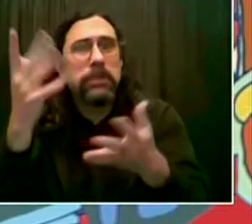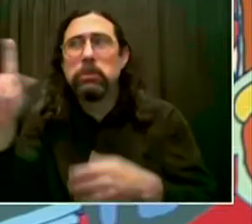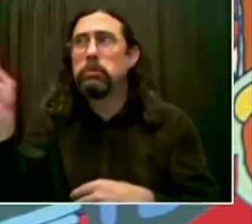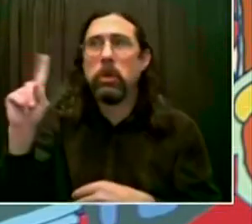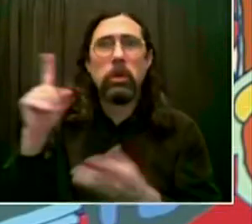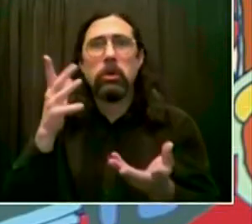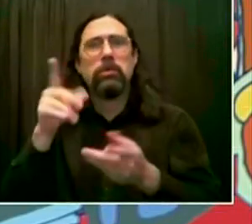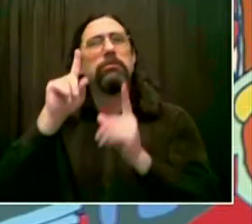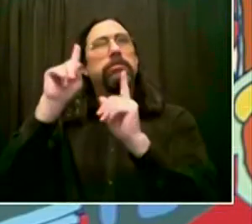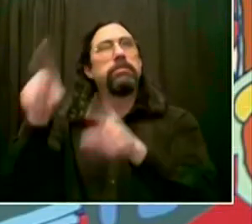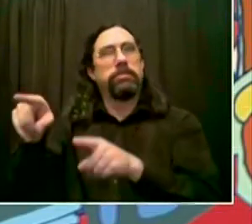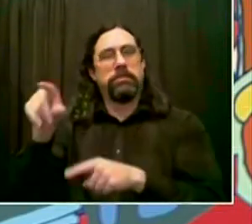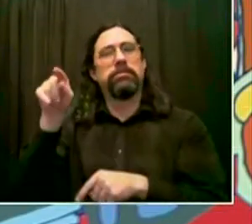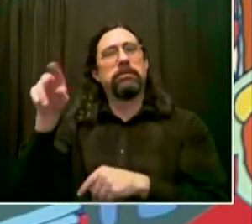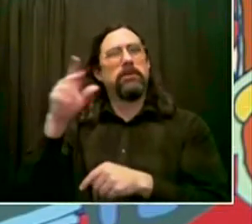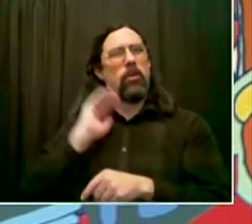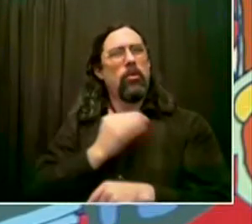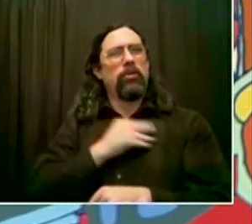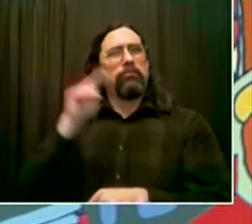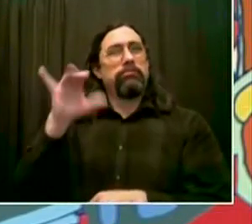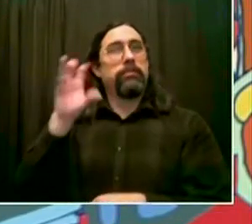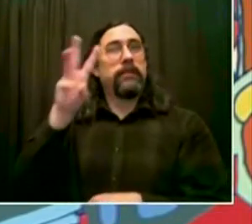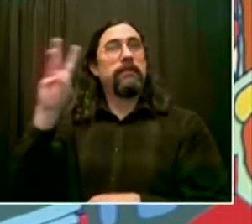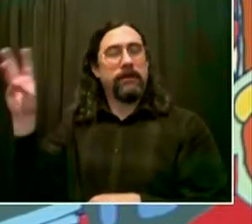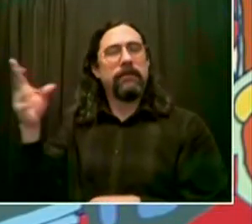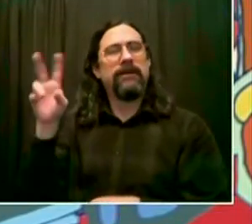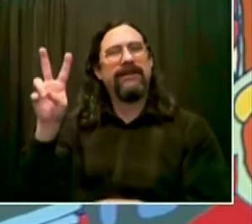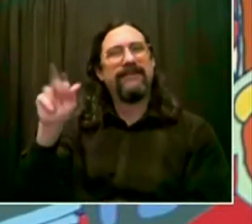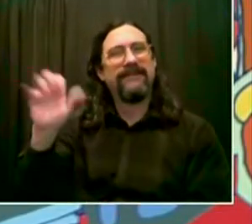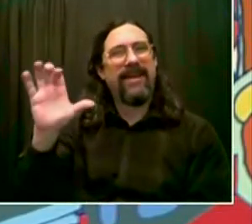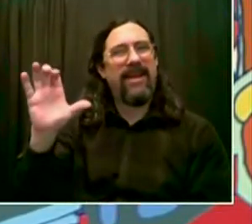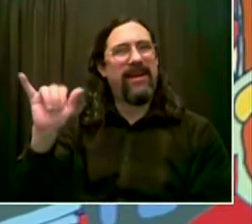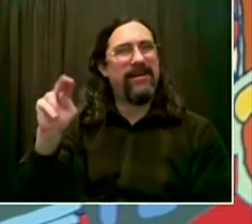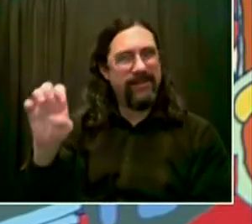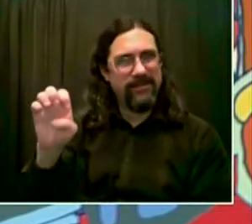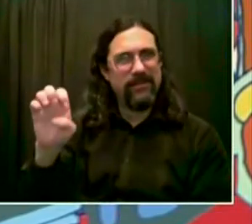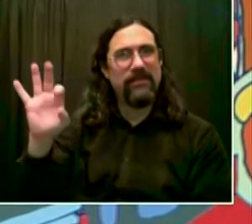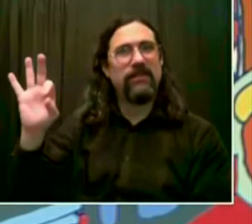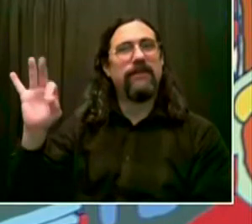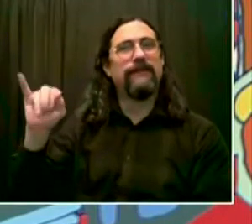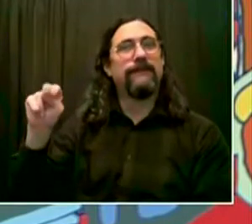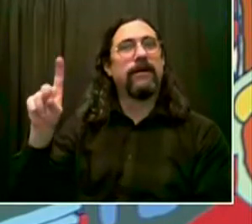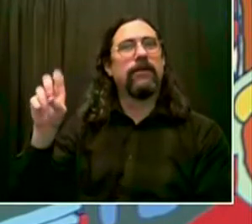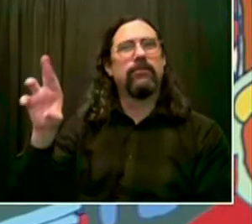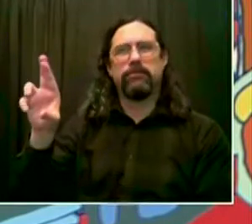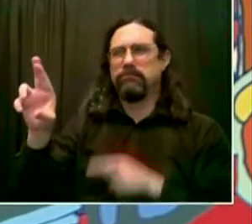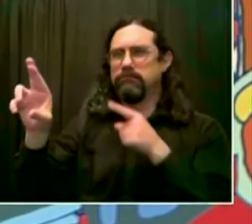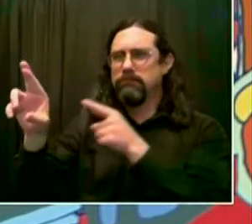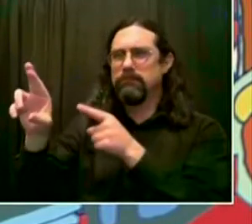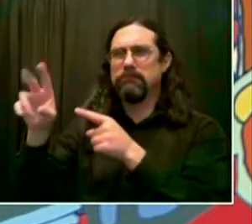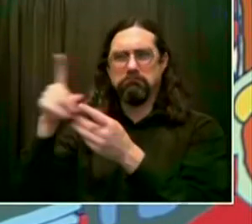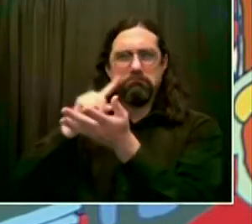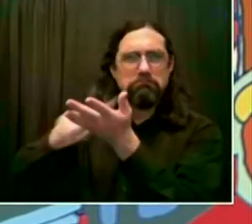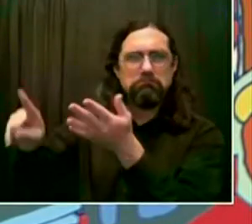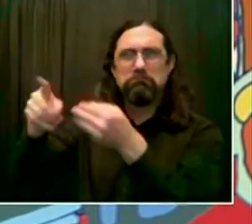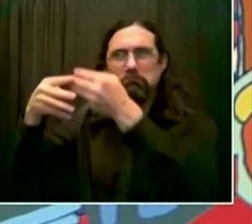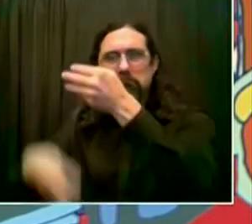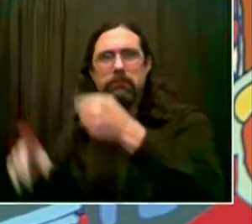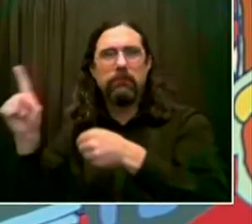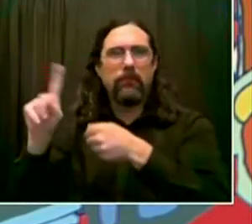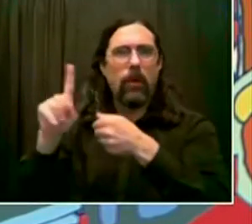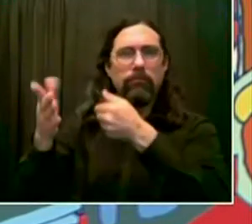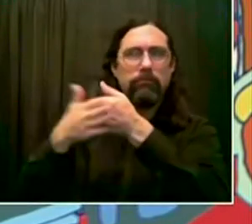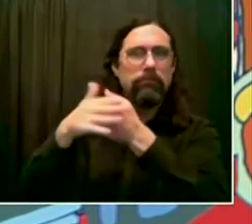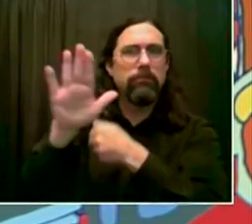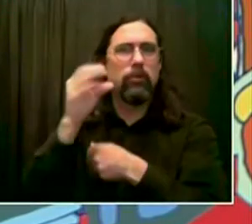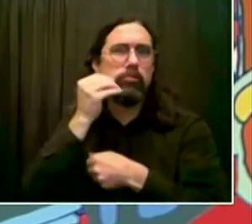We in New York City have used such a variety of approaches to vaccination, and this is why we've been able